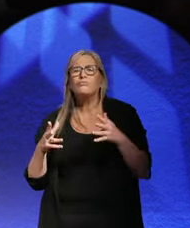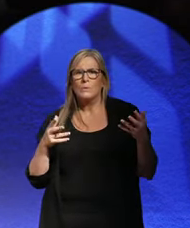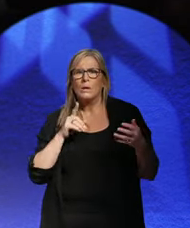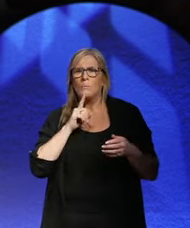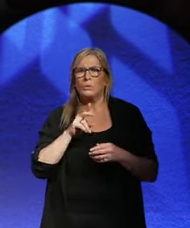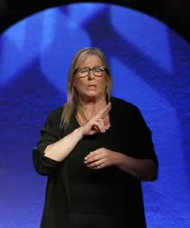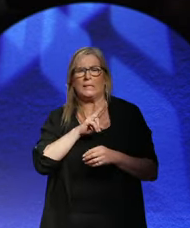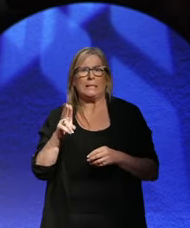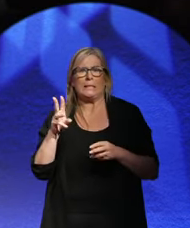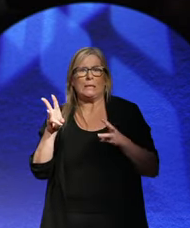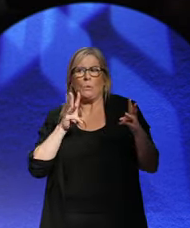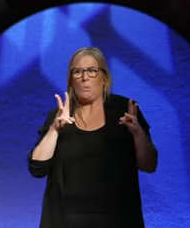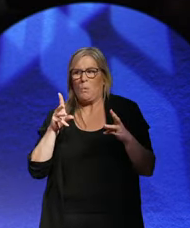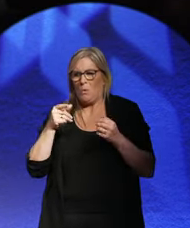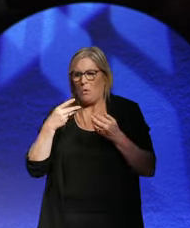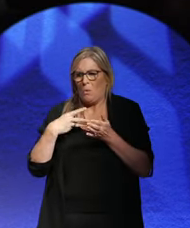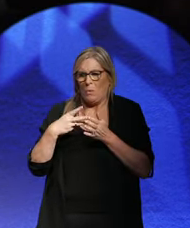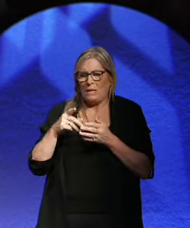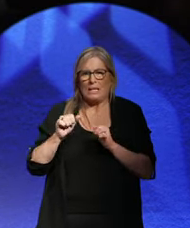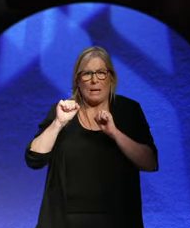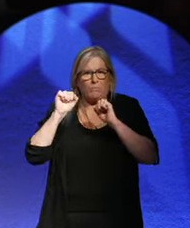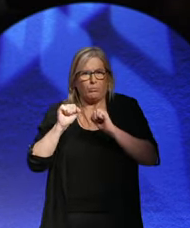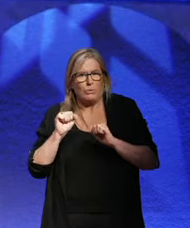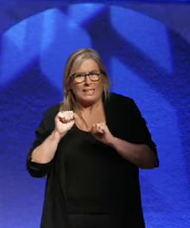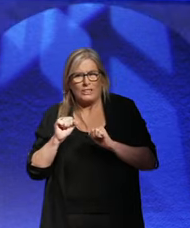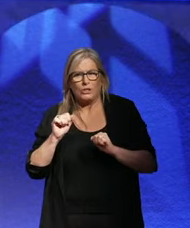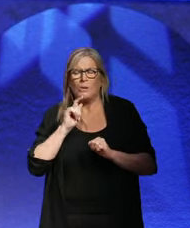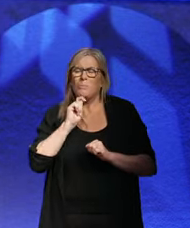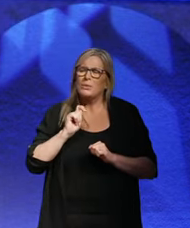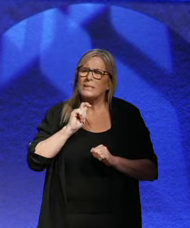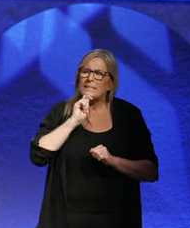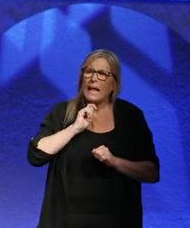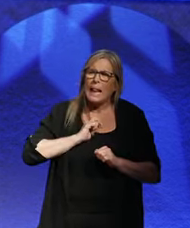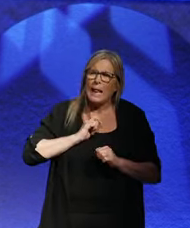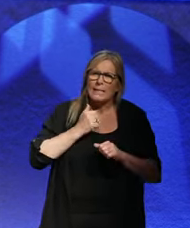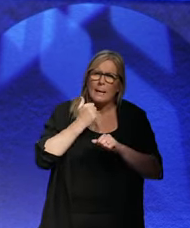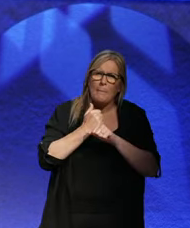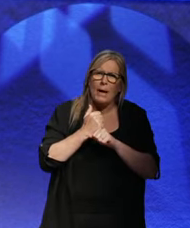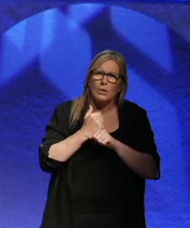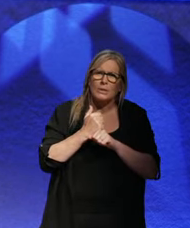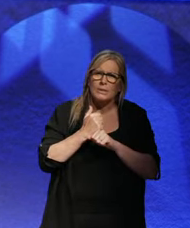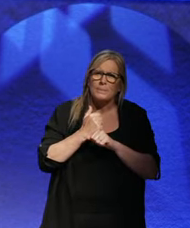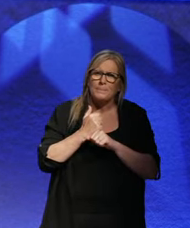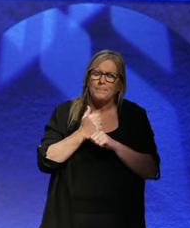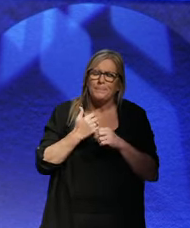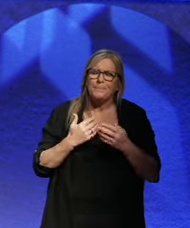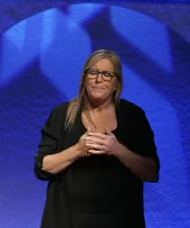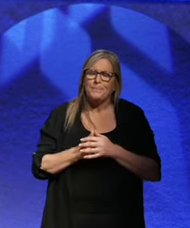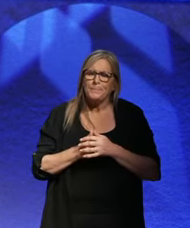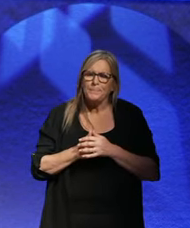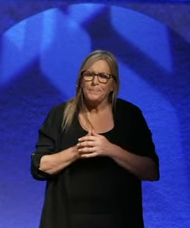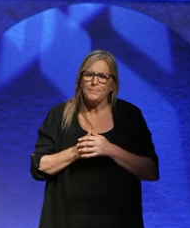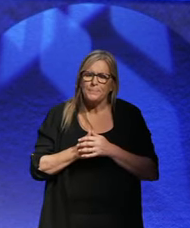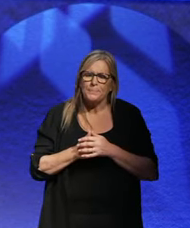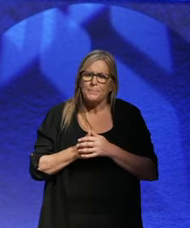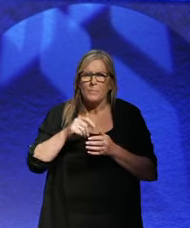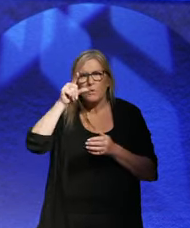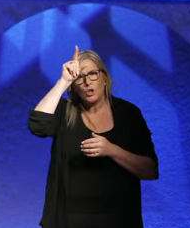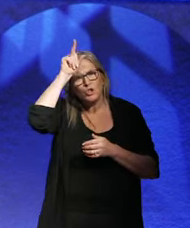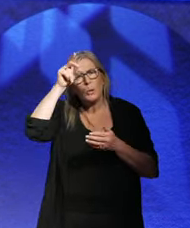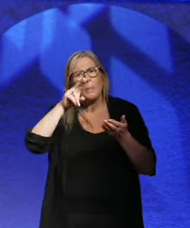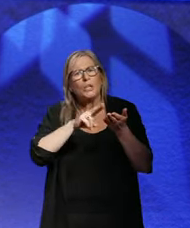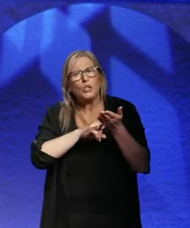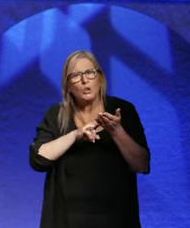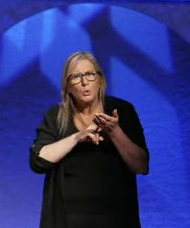later on when the system came under pressure. Tell us about, because, of course, Germany loses the war